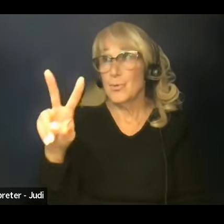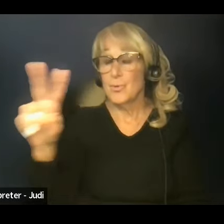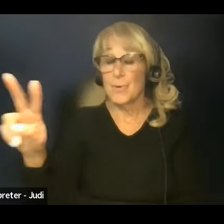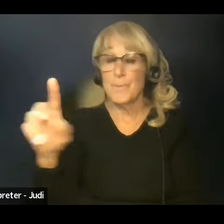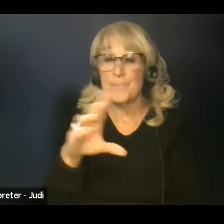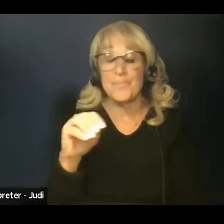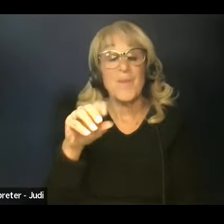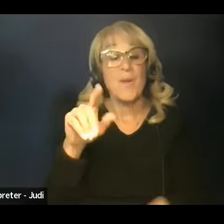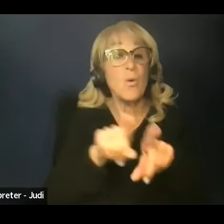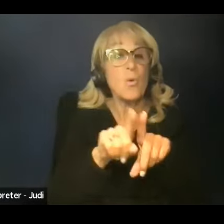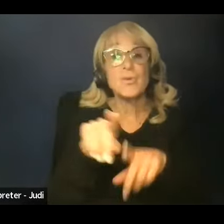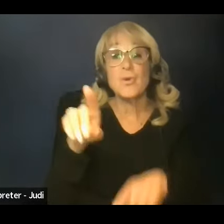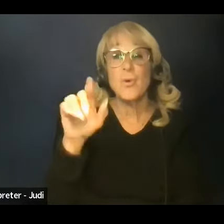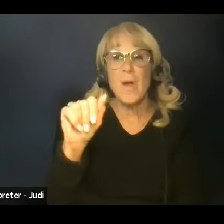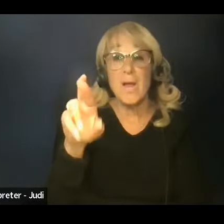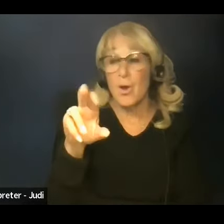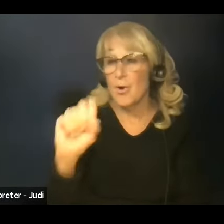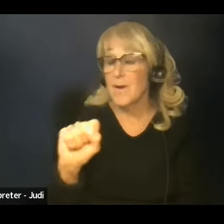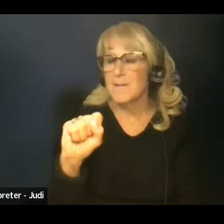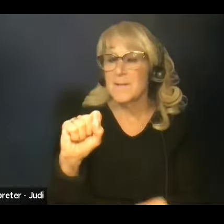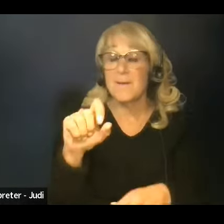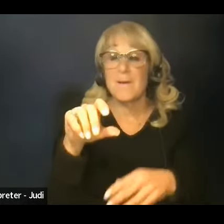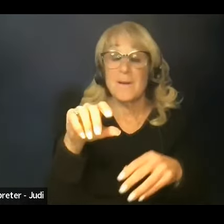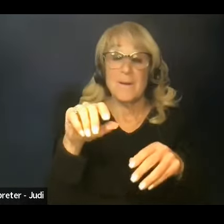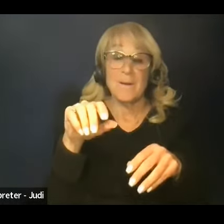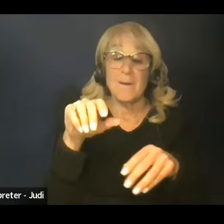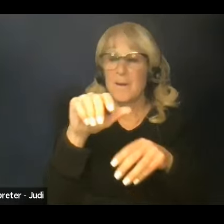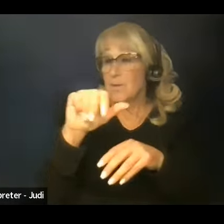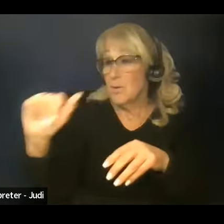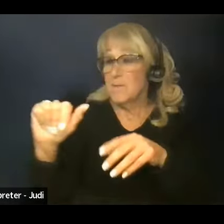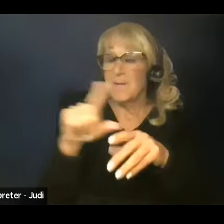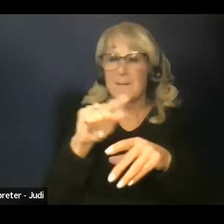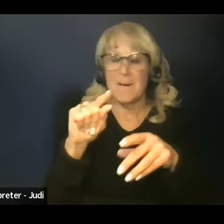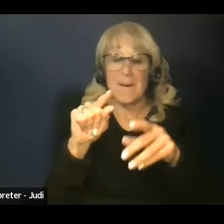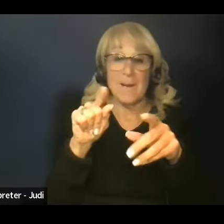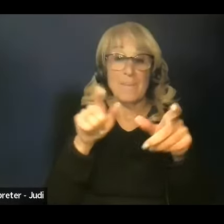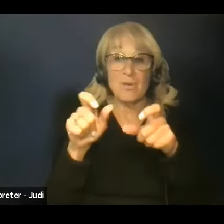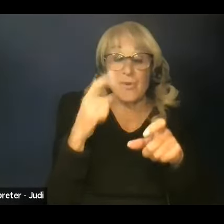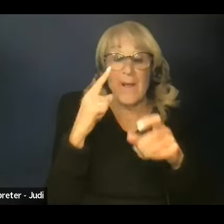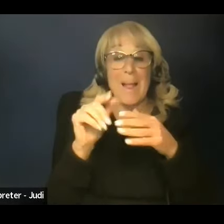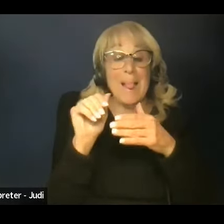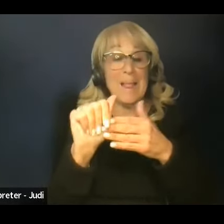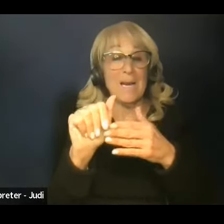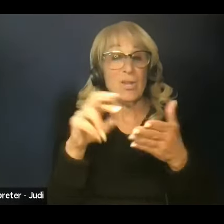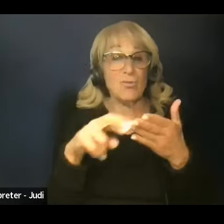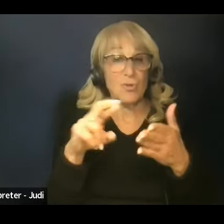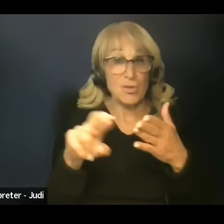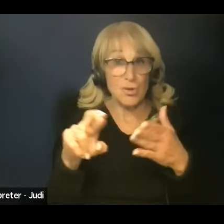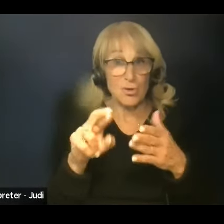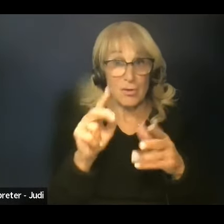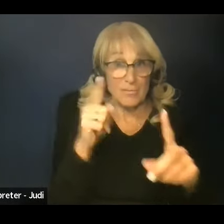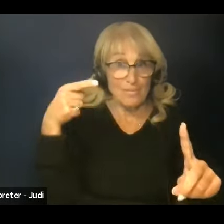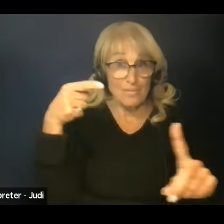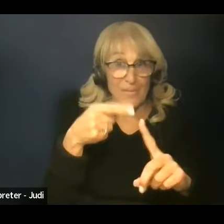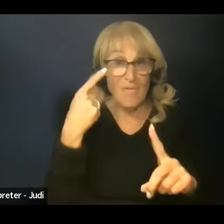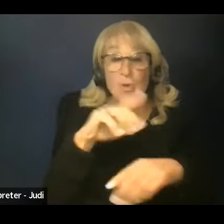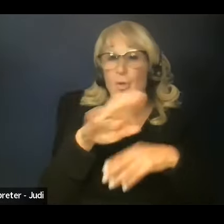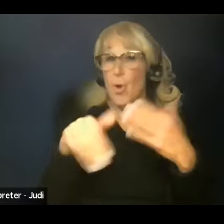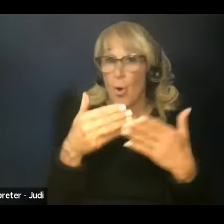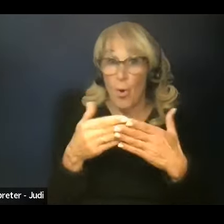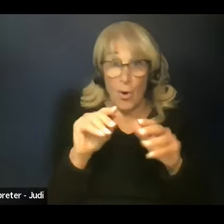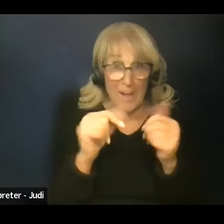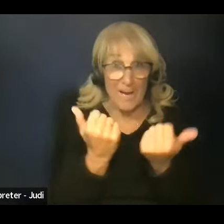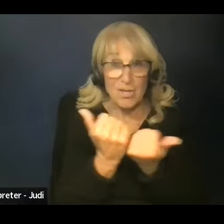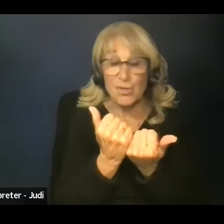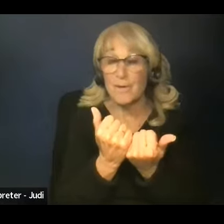Associate Administrator for National Programs, leading the research objectives of the entire agency. Dr.